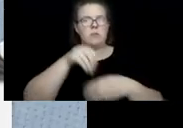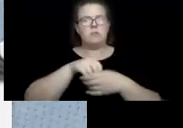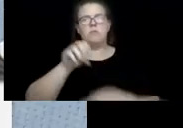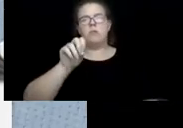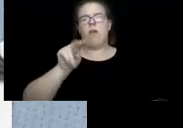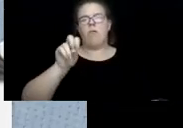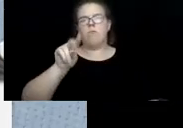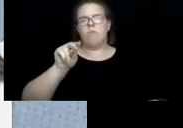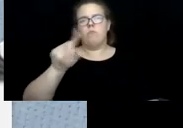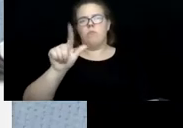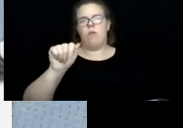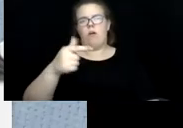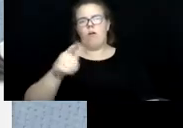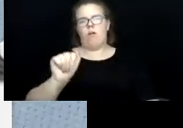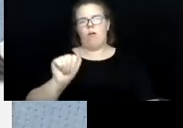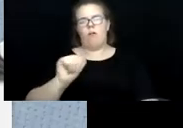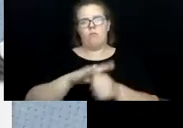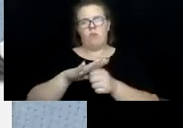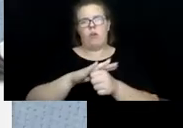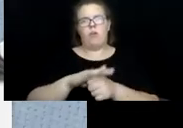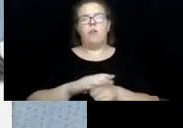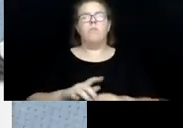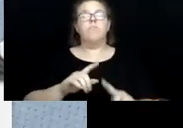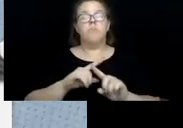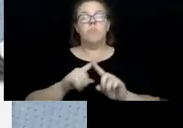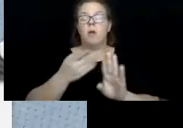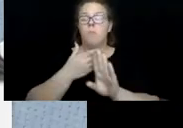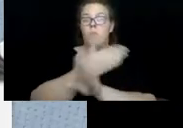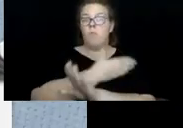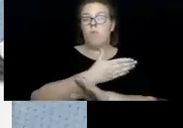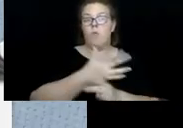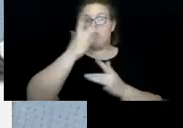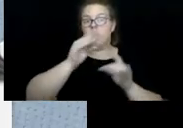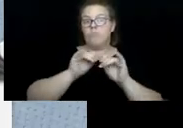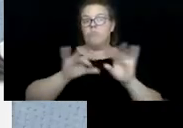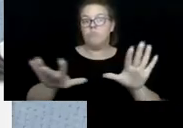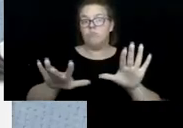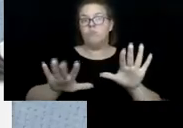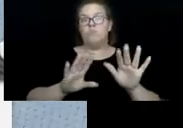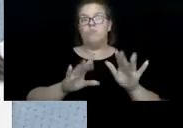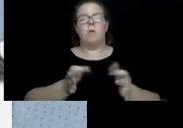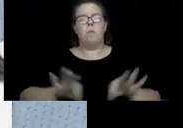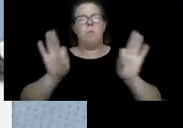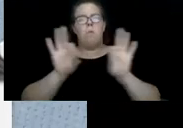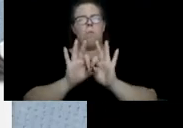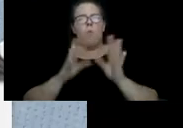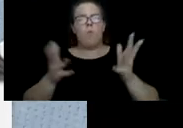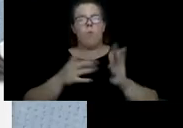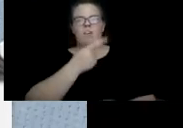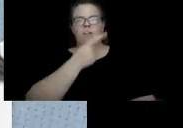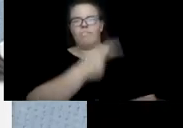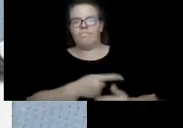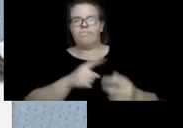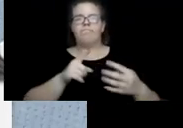in just a second. But the core services that we had prior to the pandemic were nutrition counseling and education, the senior dining